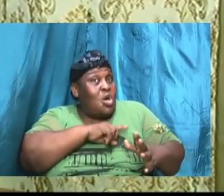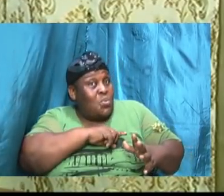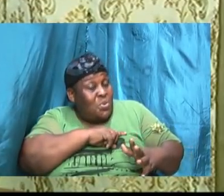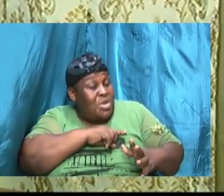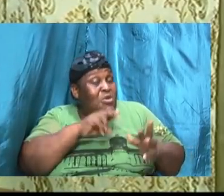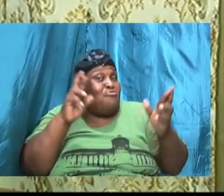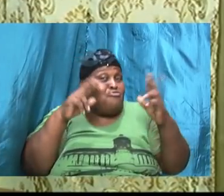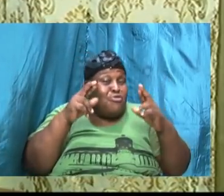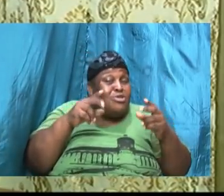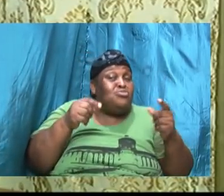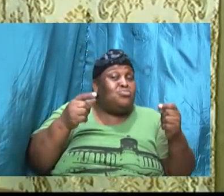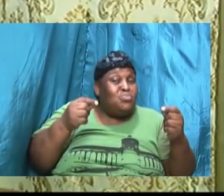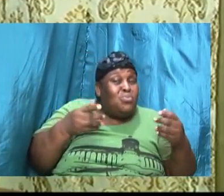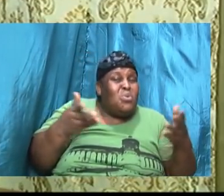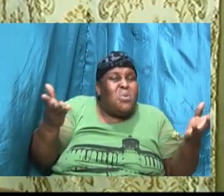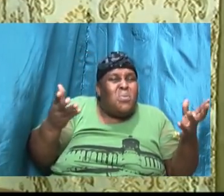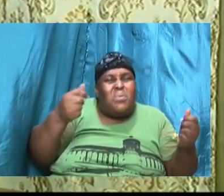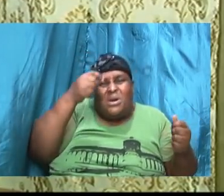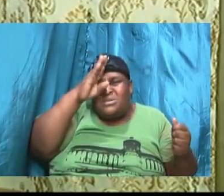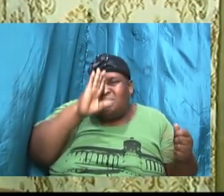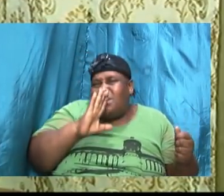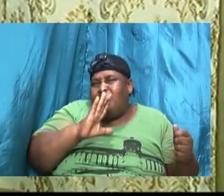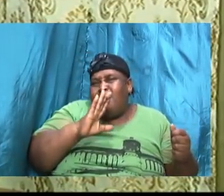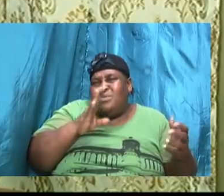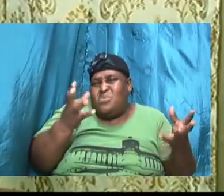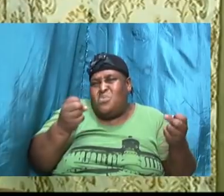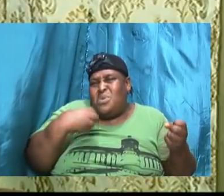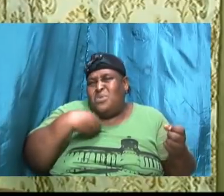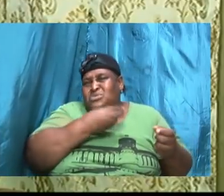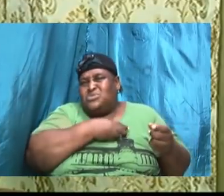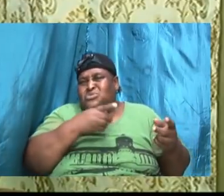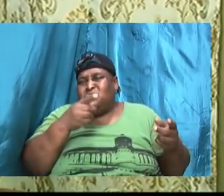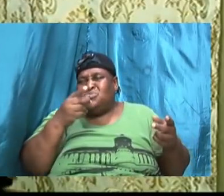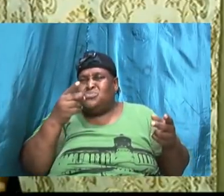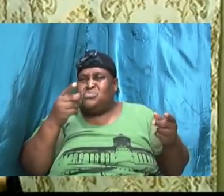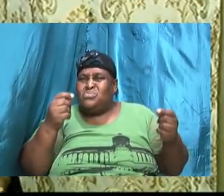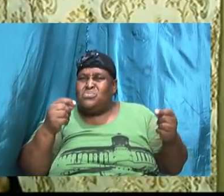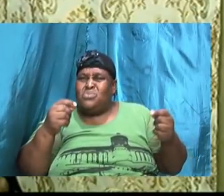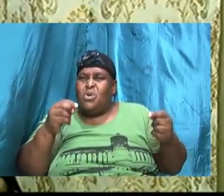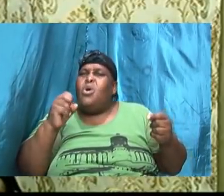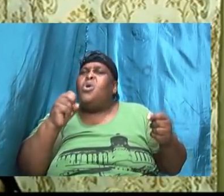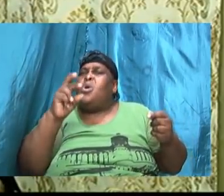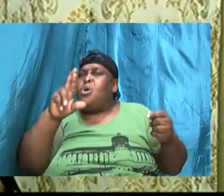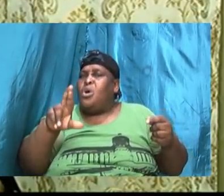or is it that we are trying to satisfy our consciences to say Lord